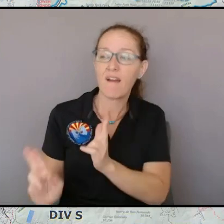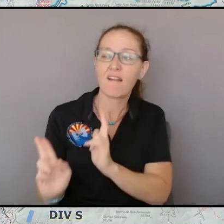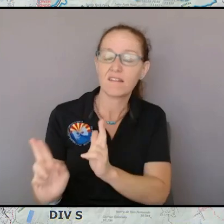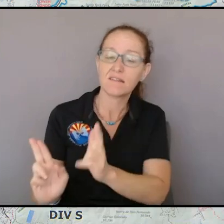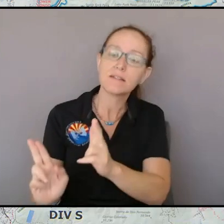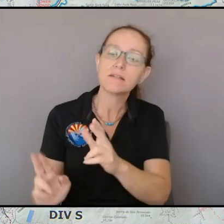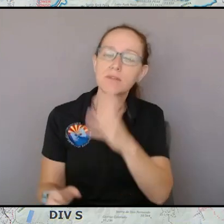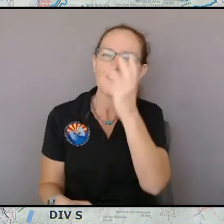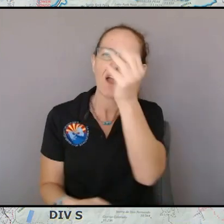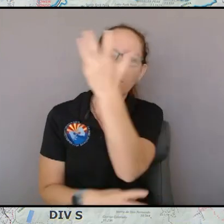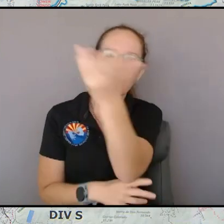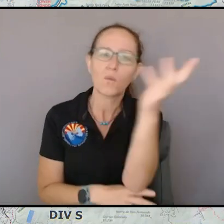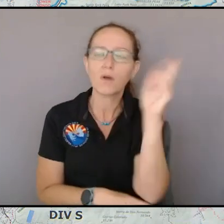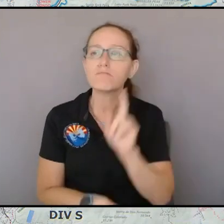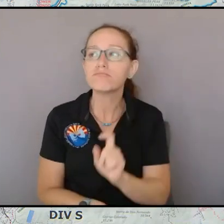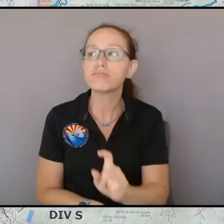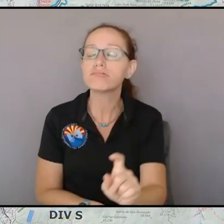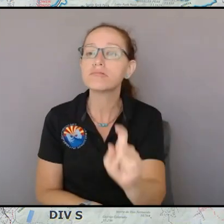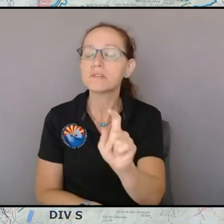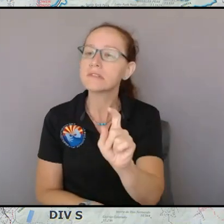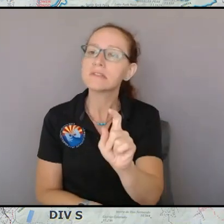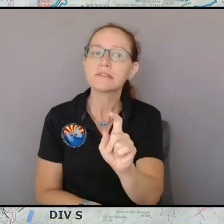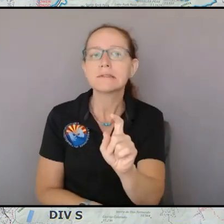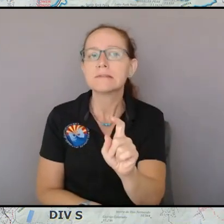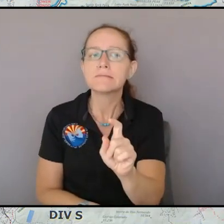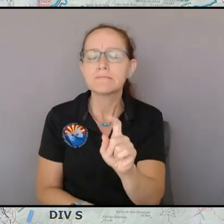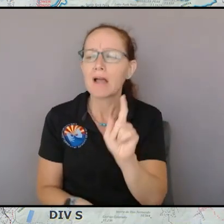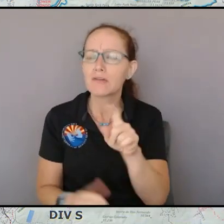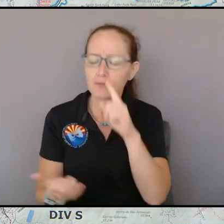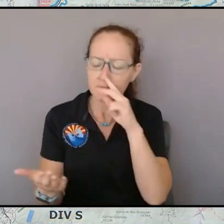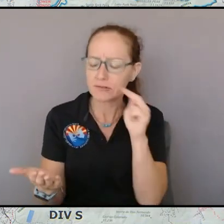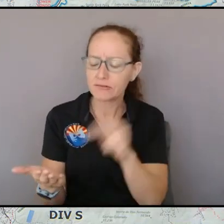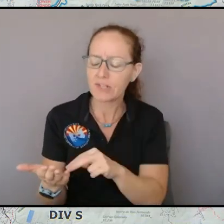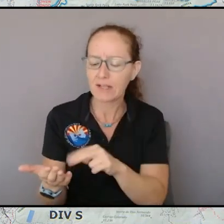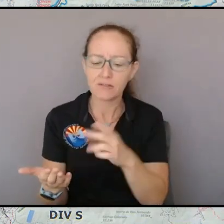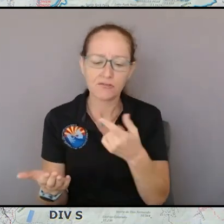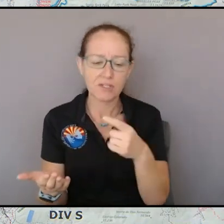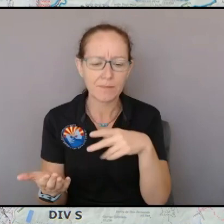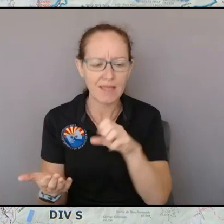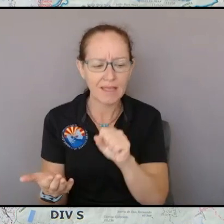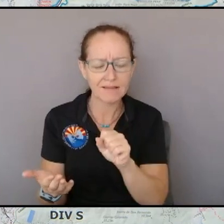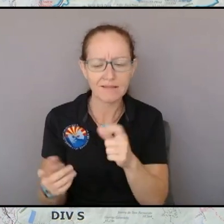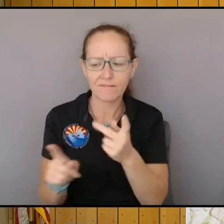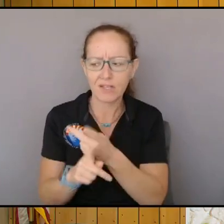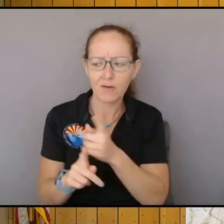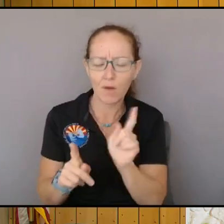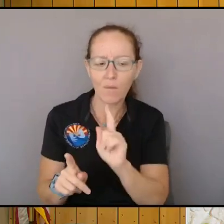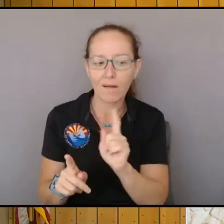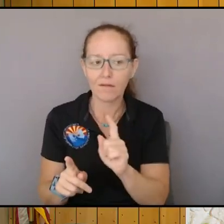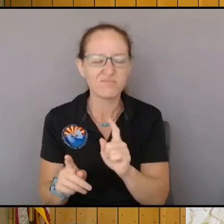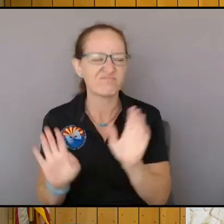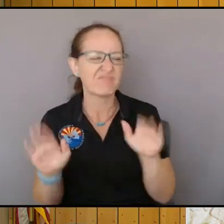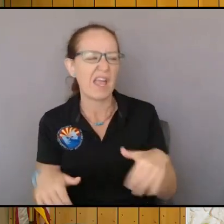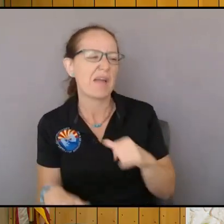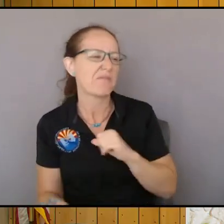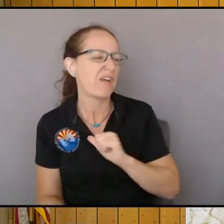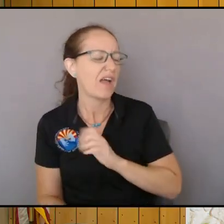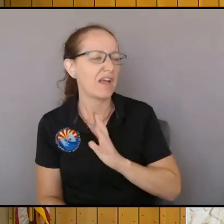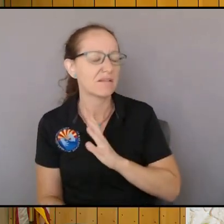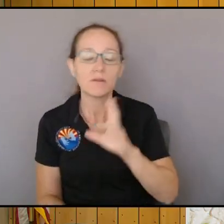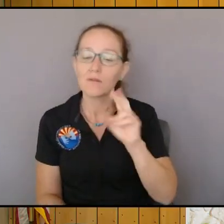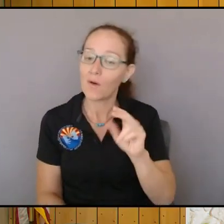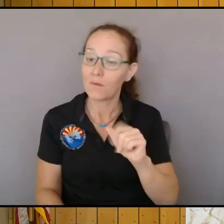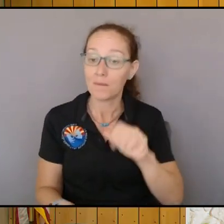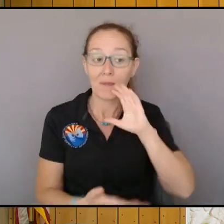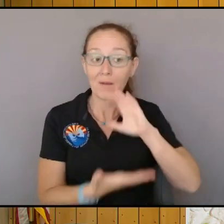like I think at least my wife has told me that I need to avoid that when I'm driving so anyways with that we'll get to the map we're